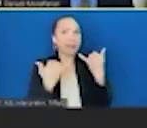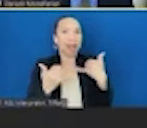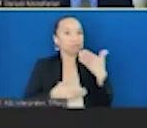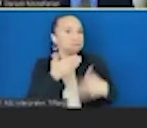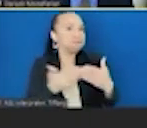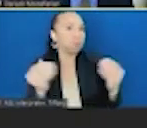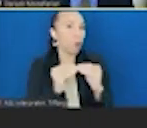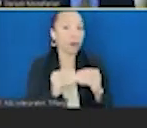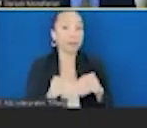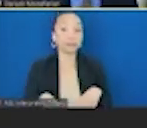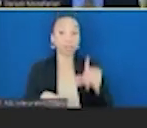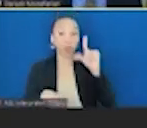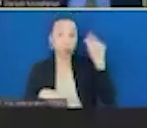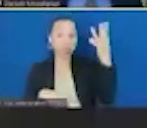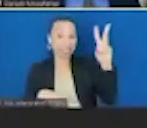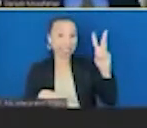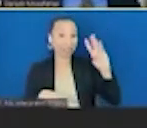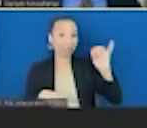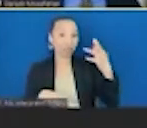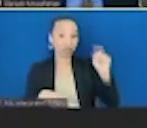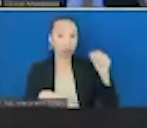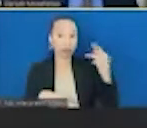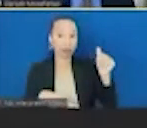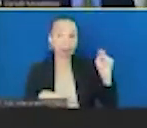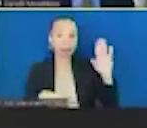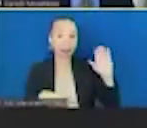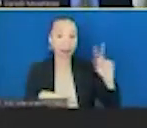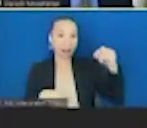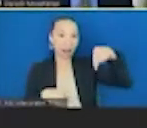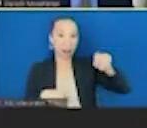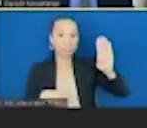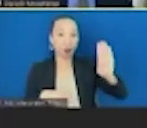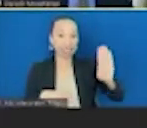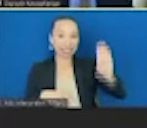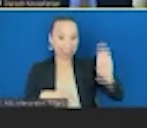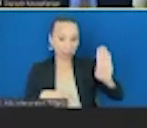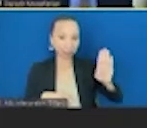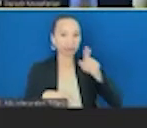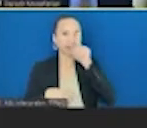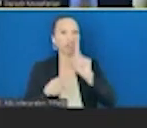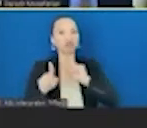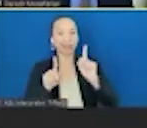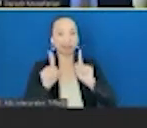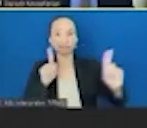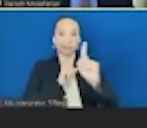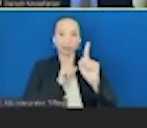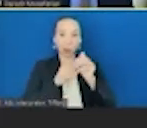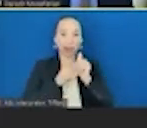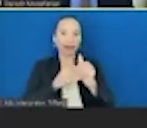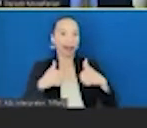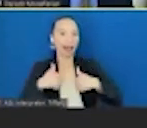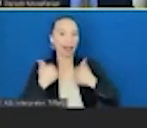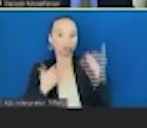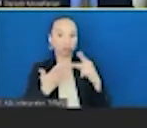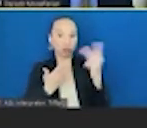In 2016, John Hancock, which is here in Boston, one of the country's leading life insurance organizations, introduced a program called